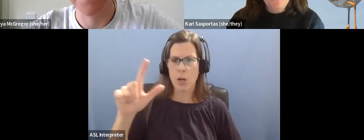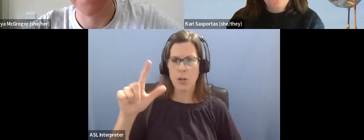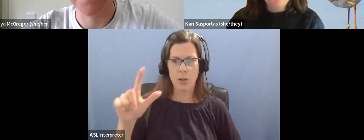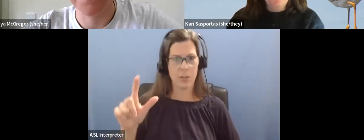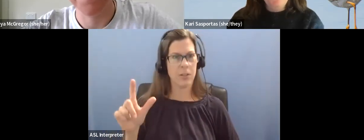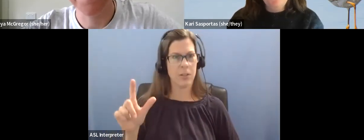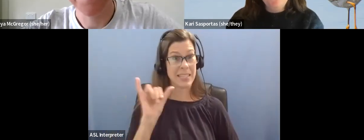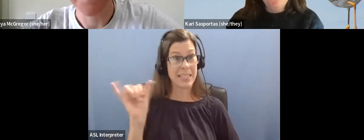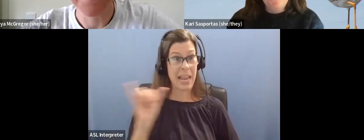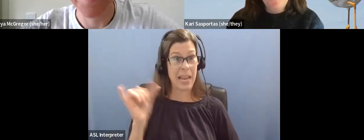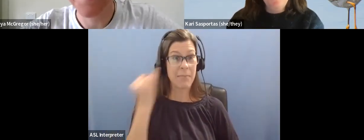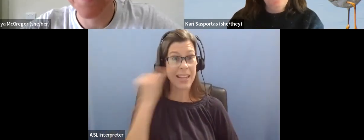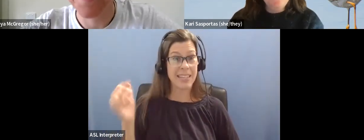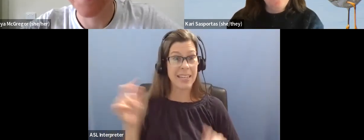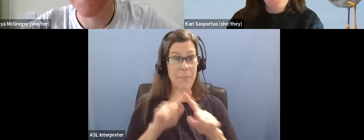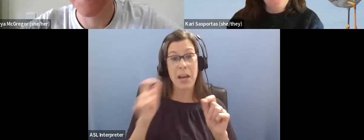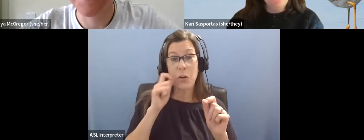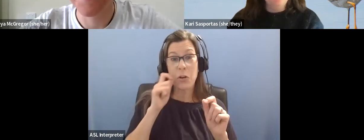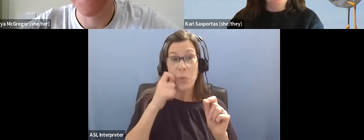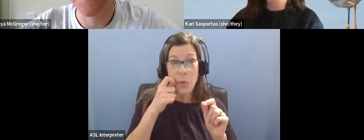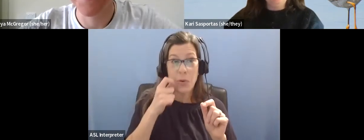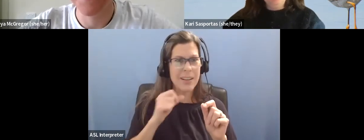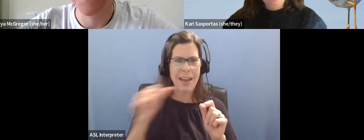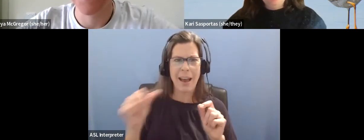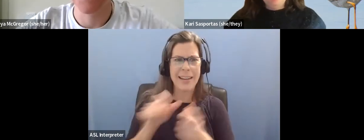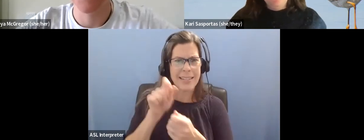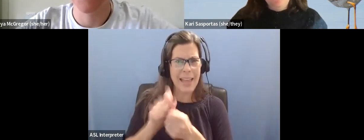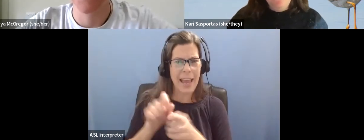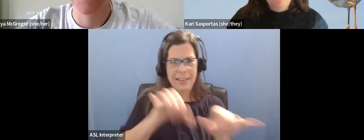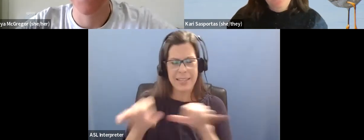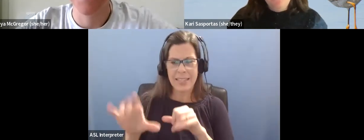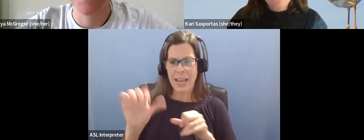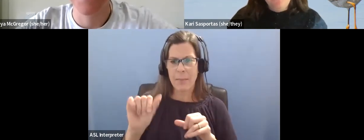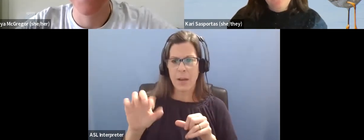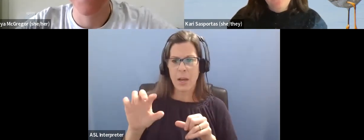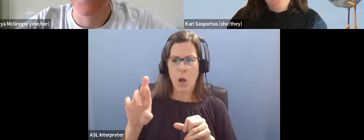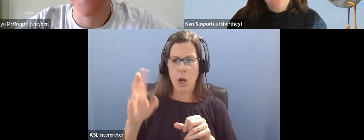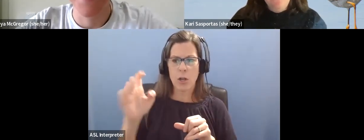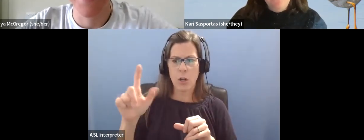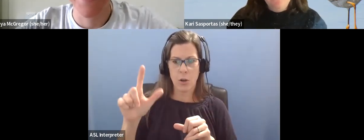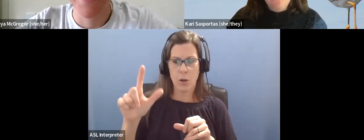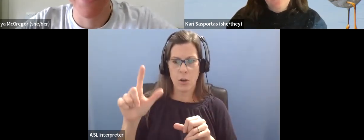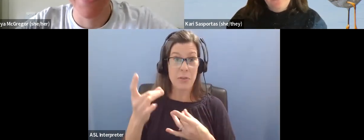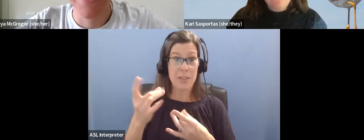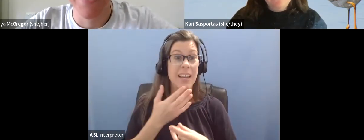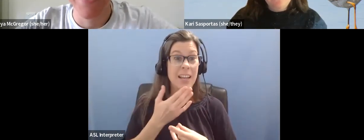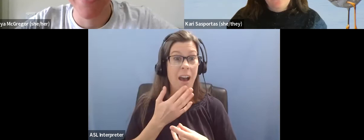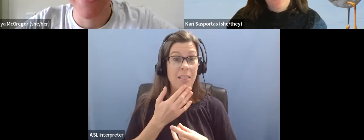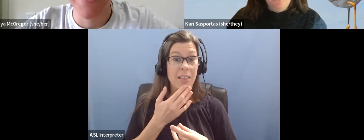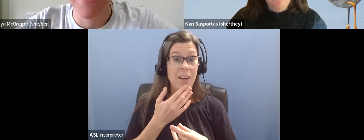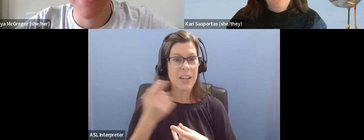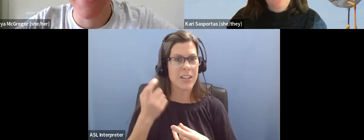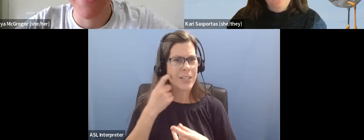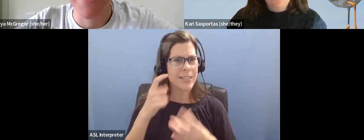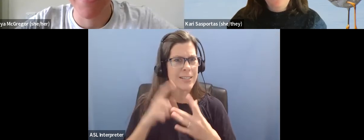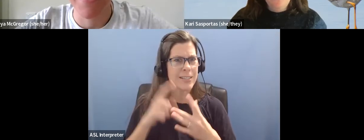-looking birds, but they were just so cool because they weren't cardinals and really interesting color. And so, I just started